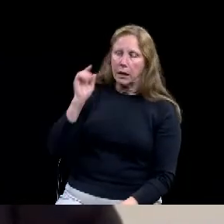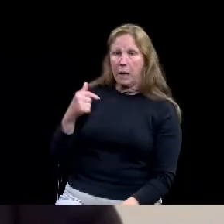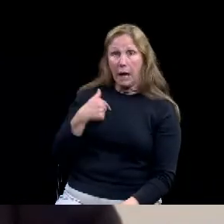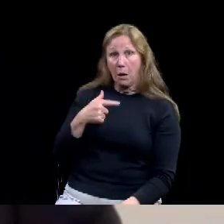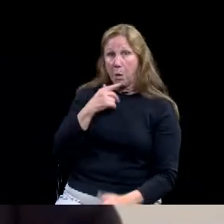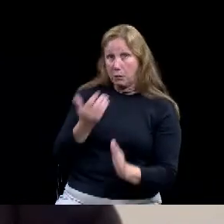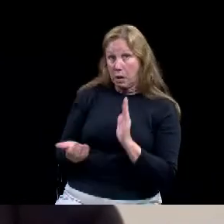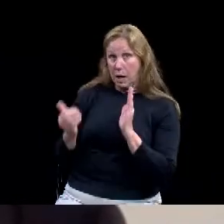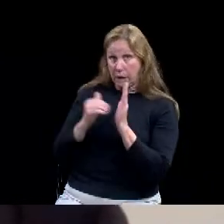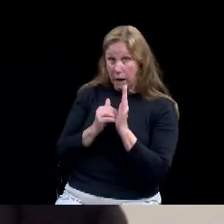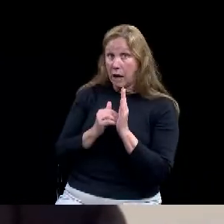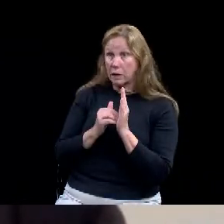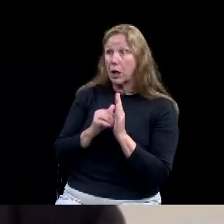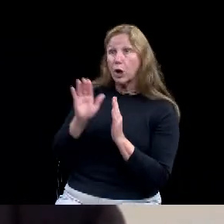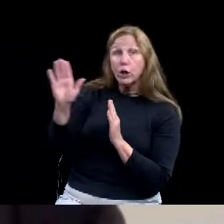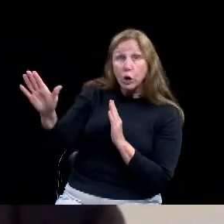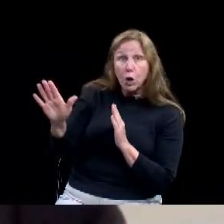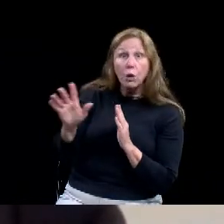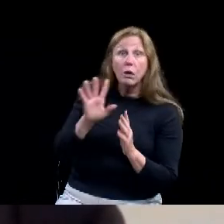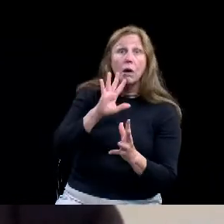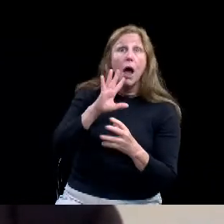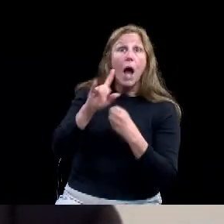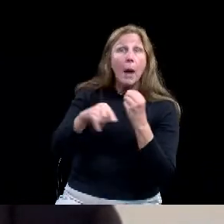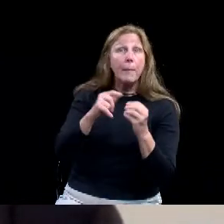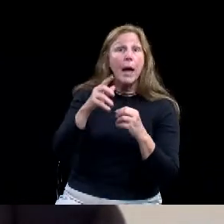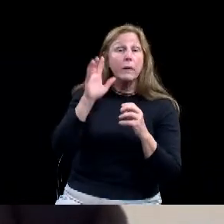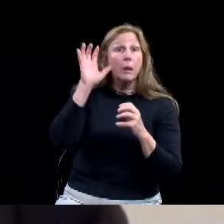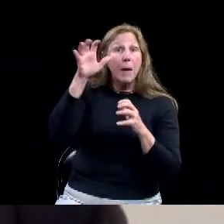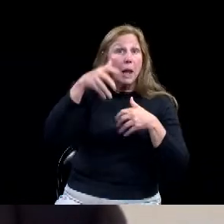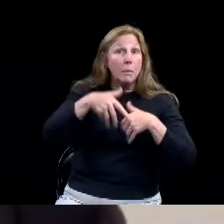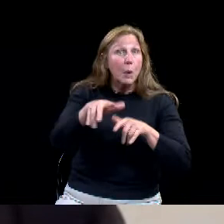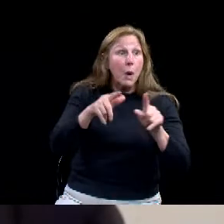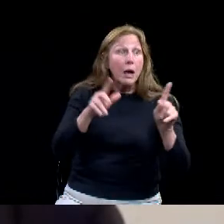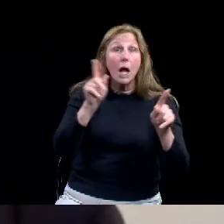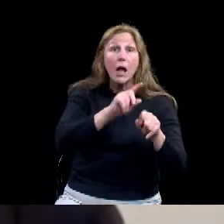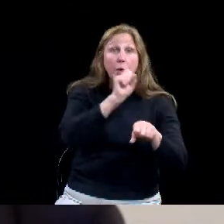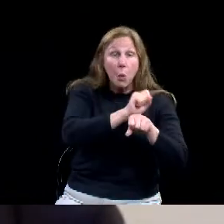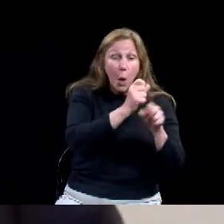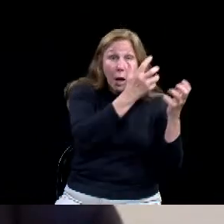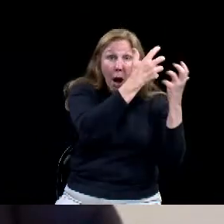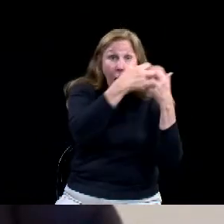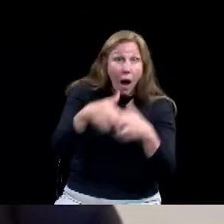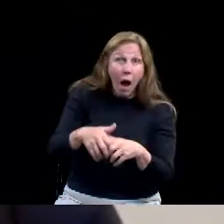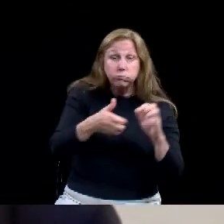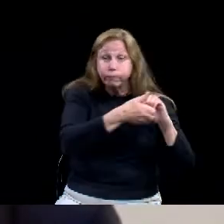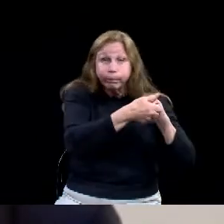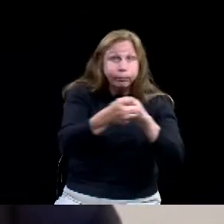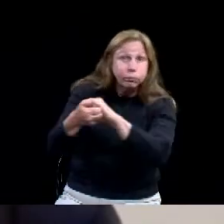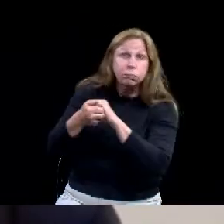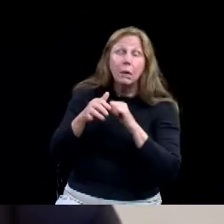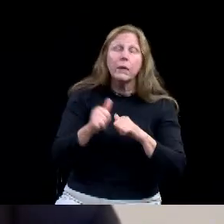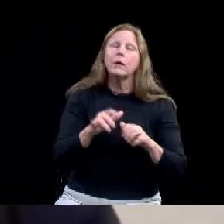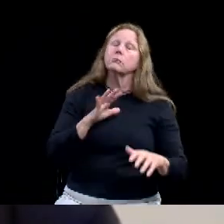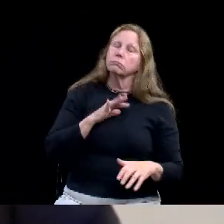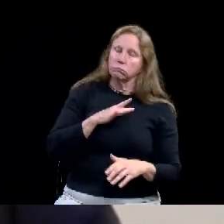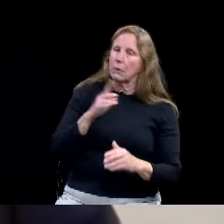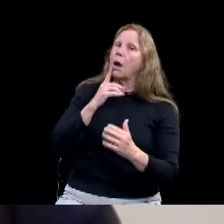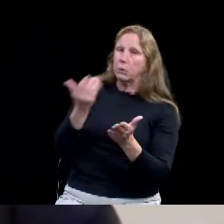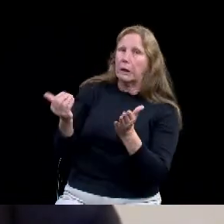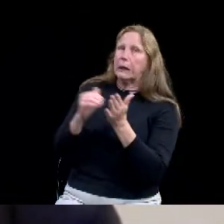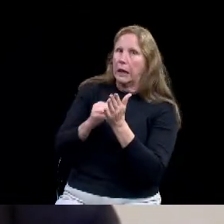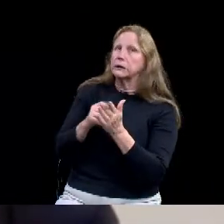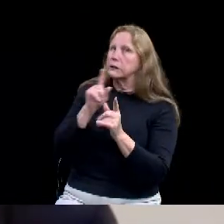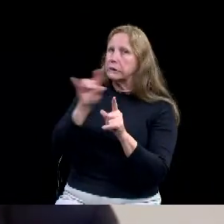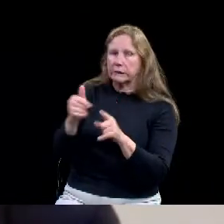such a great event. It was wonderful to see how the City of Waco came together to just commemorate and celebrate the National